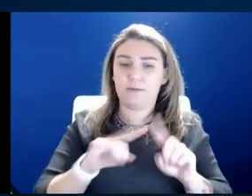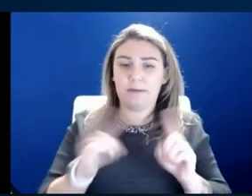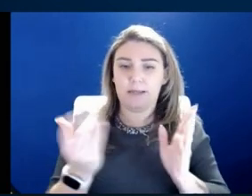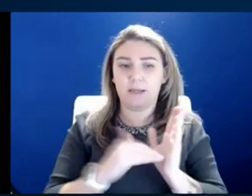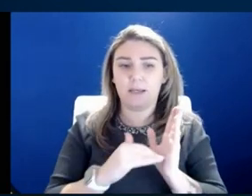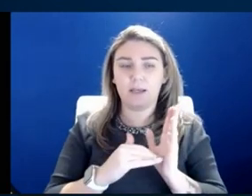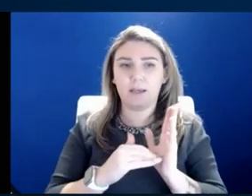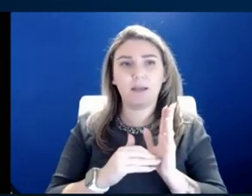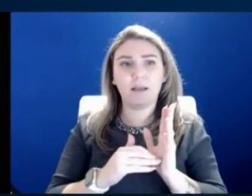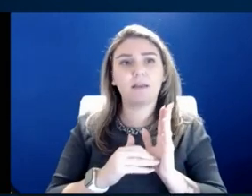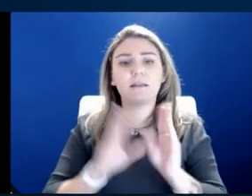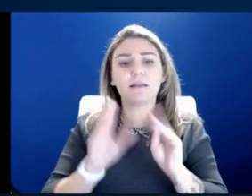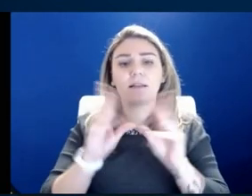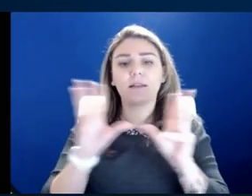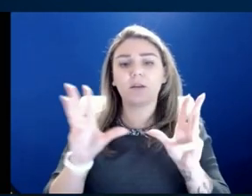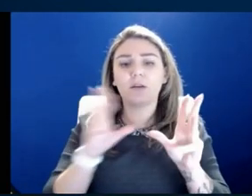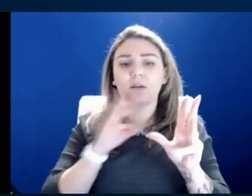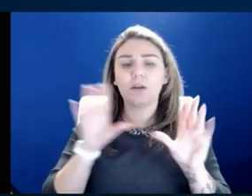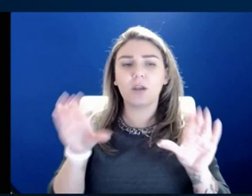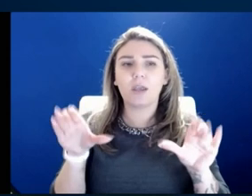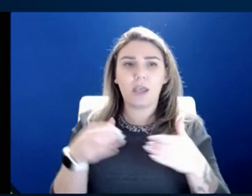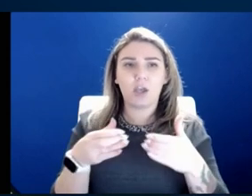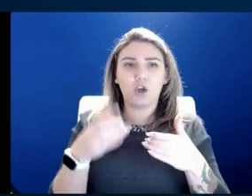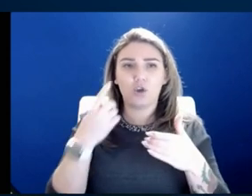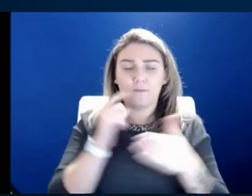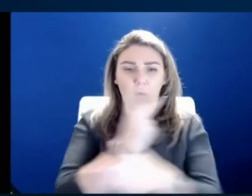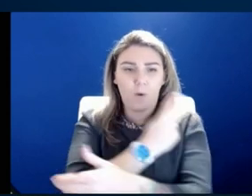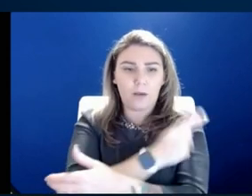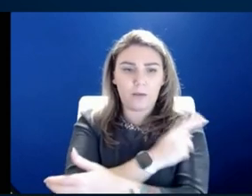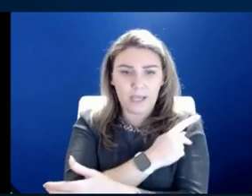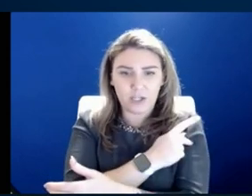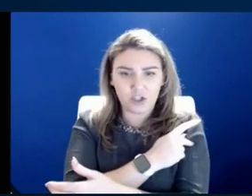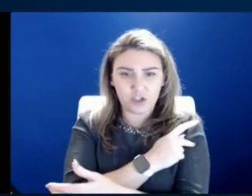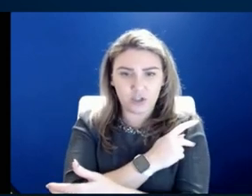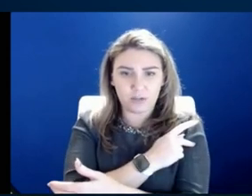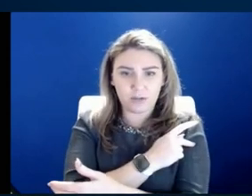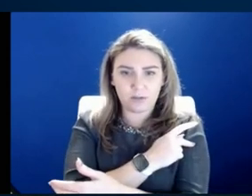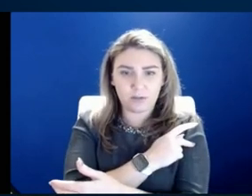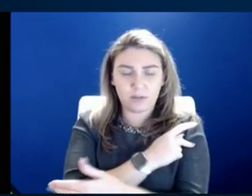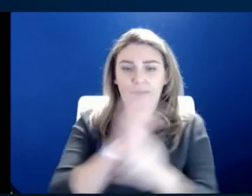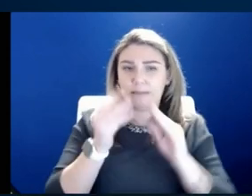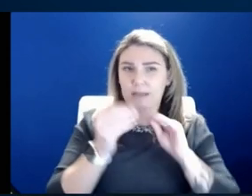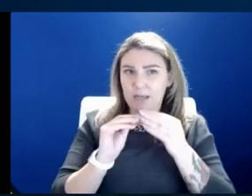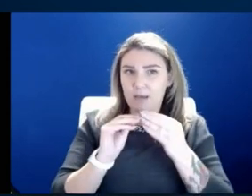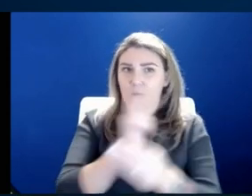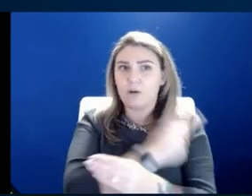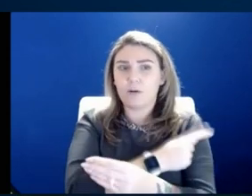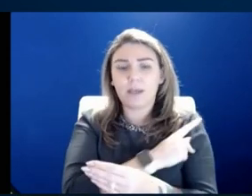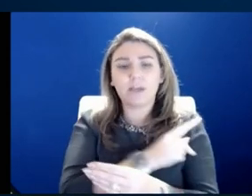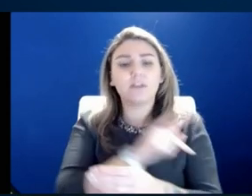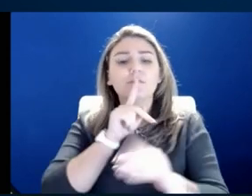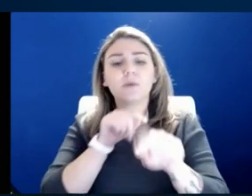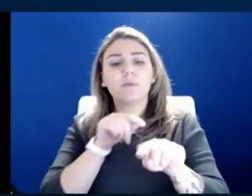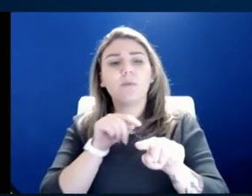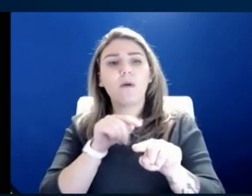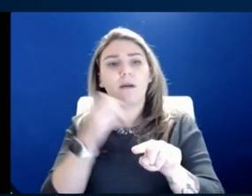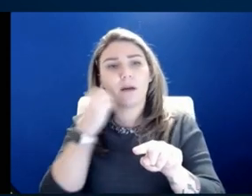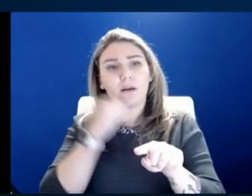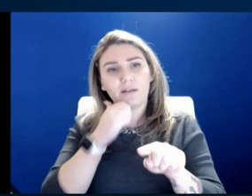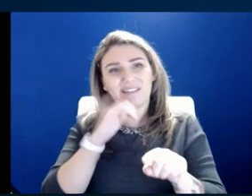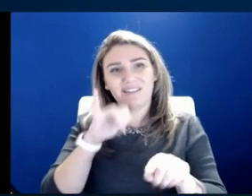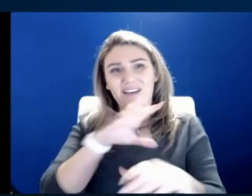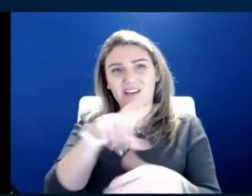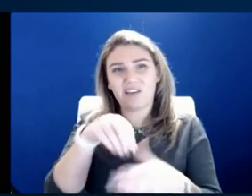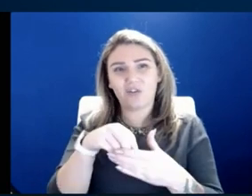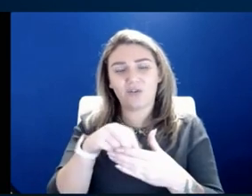categorization of patients. Do the number of patients that we report out every day, does that include patients that come in